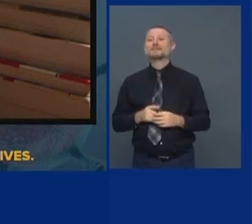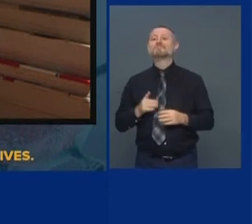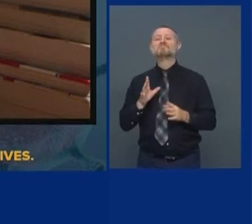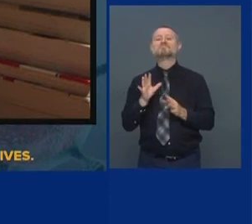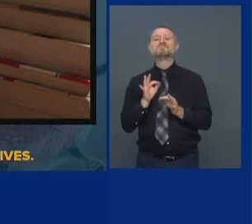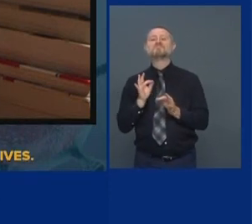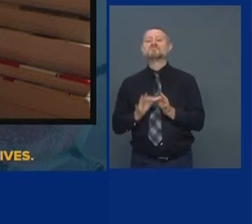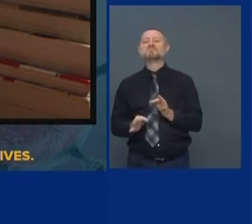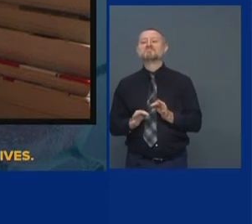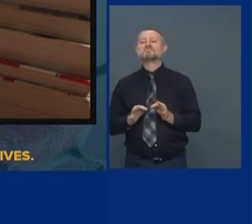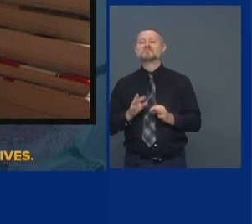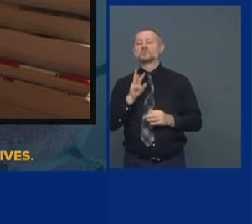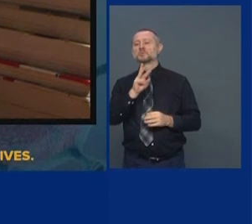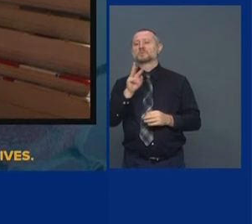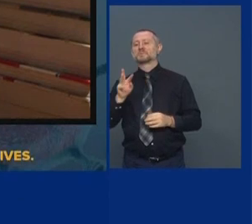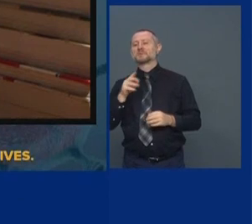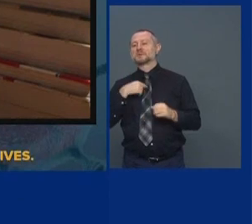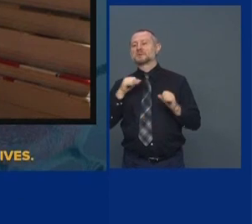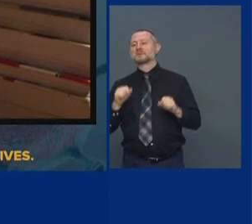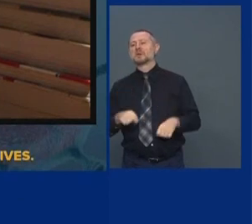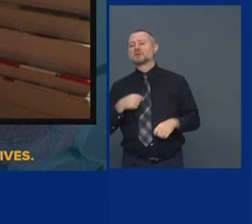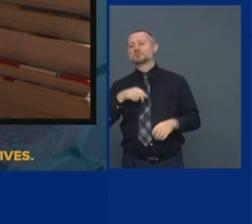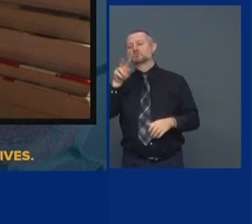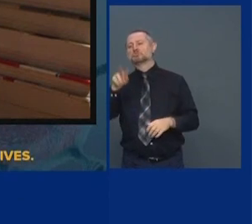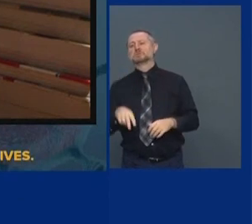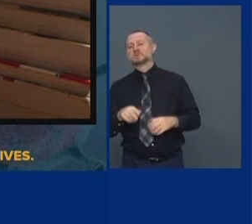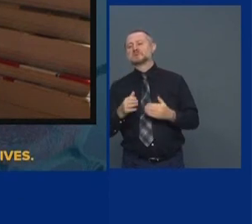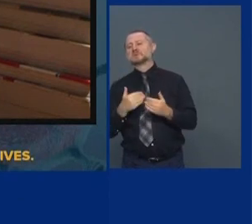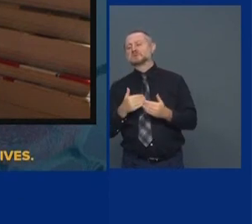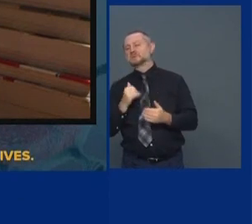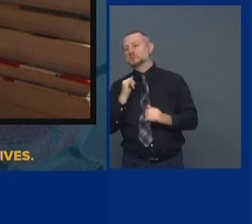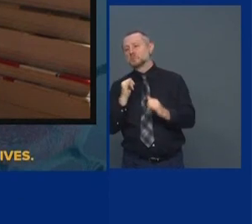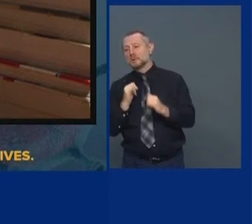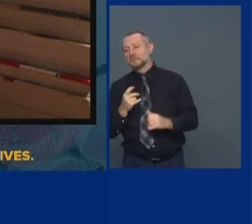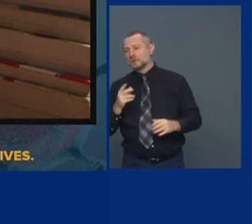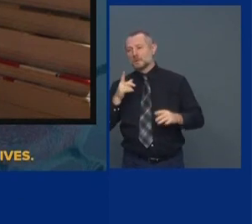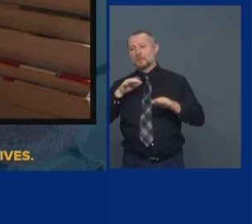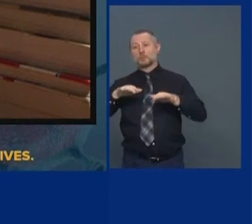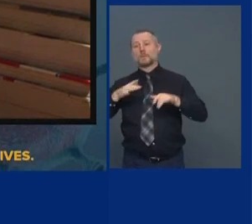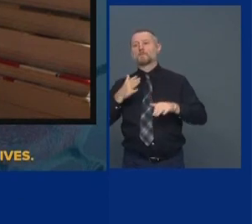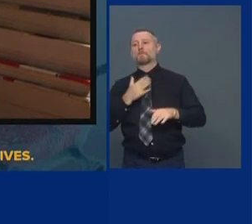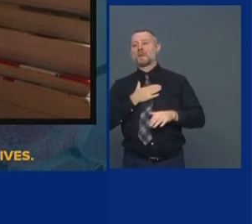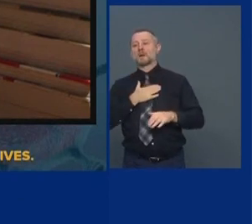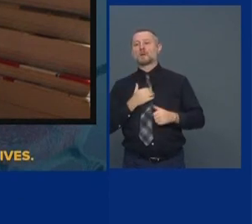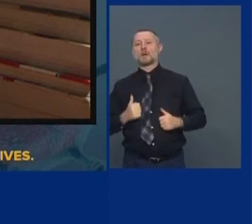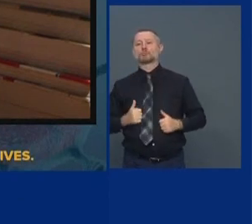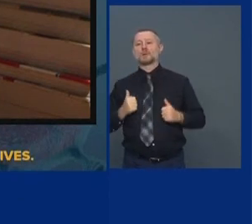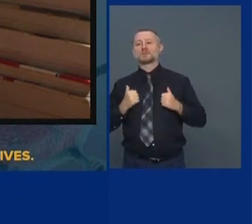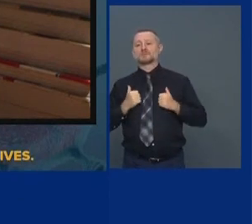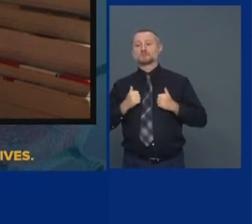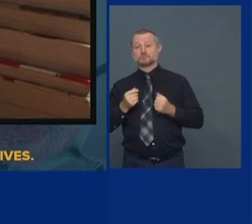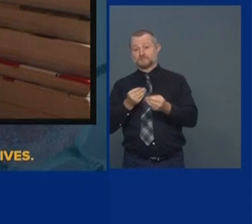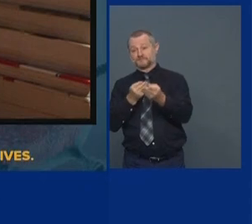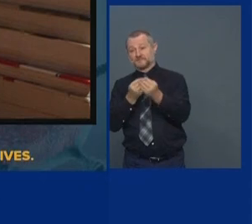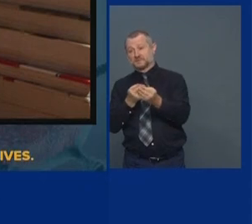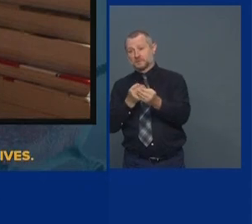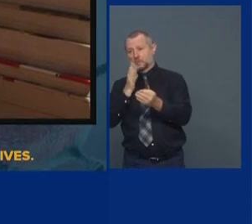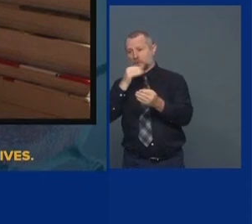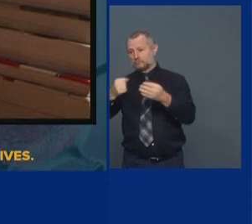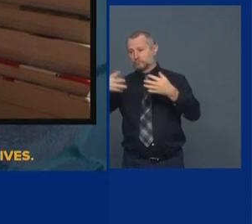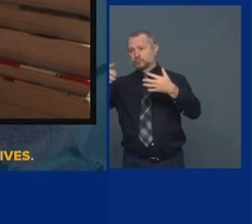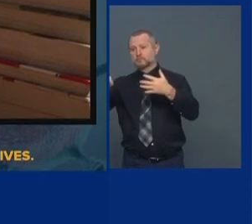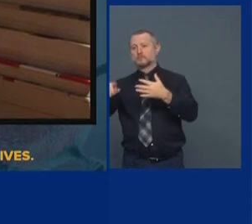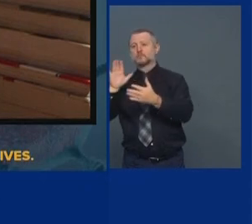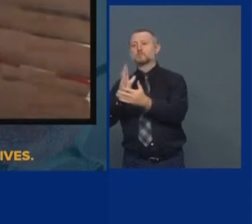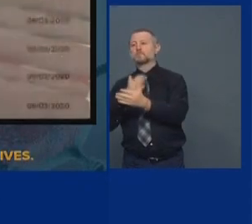you go to the website, you punch in your address, it tells you what school district that your child is in.